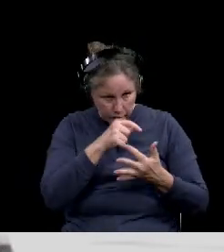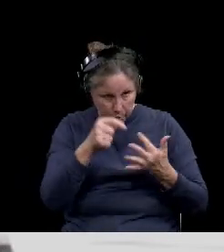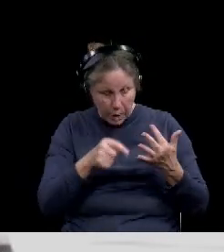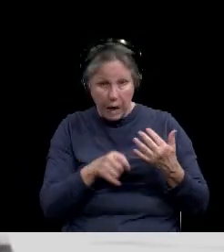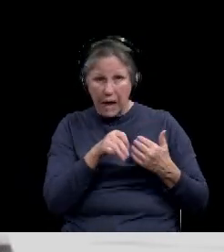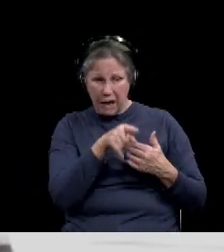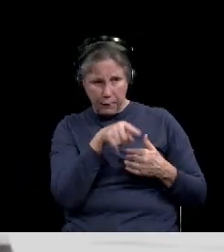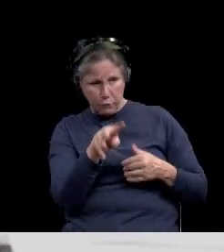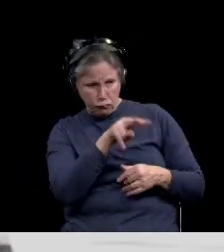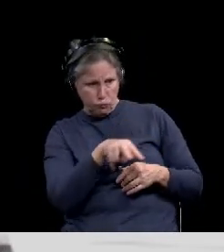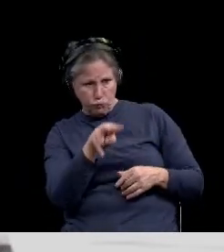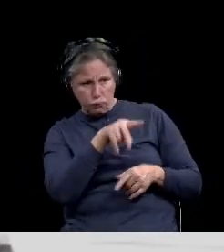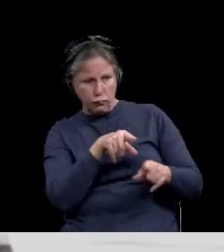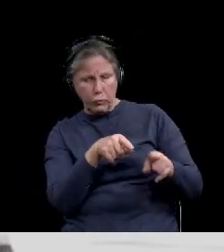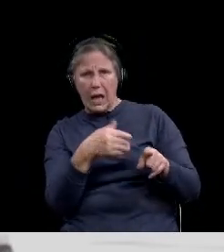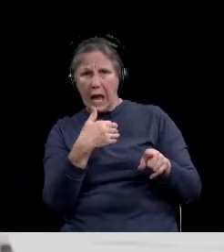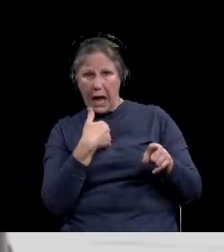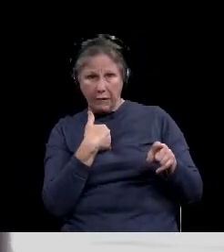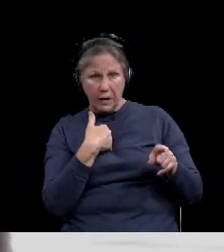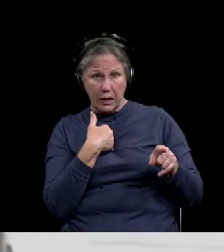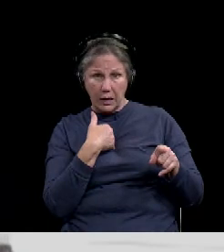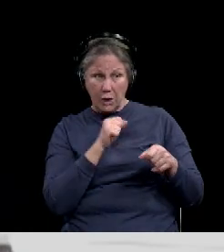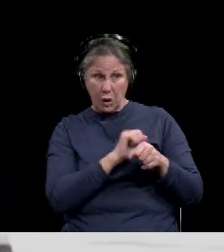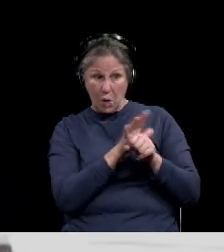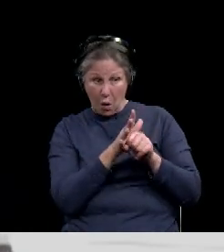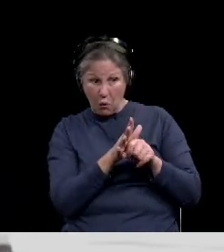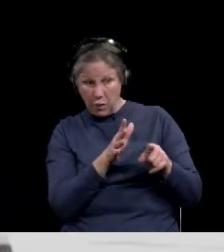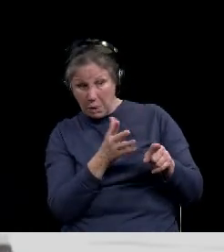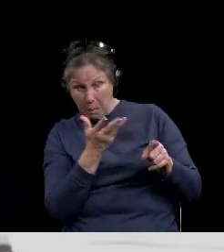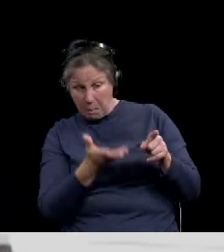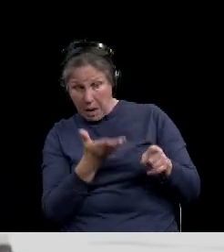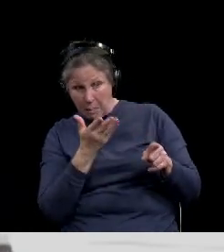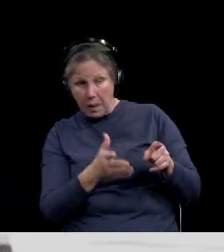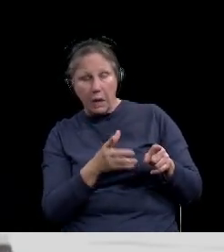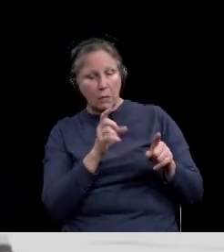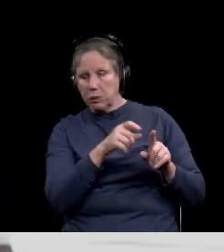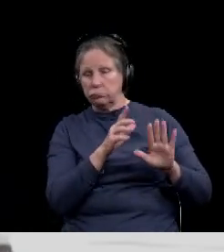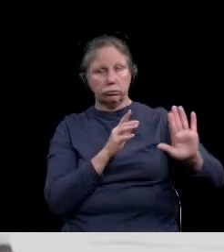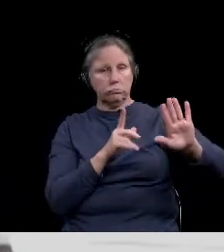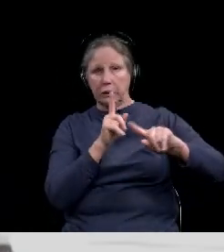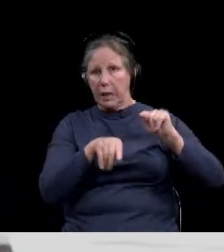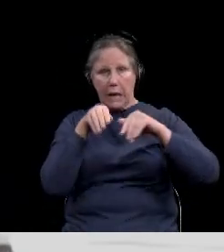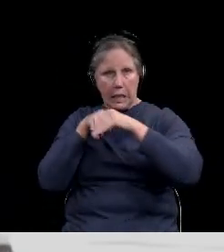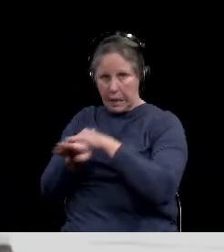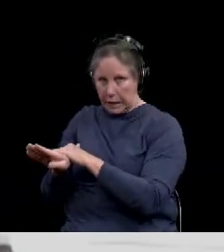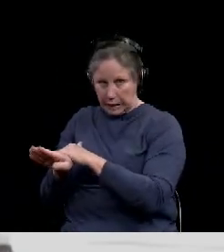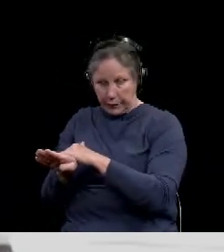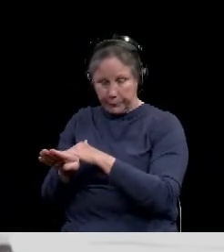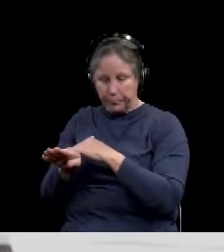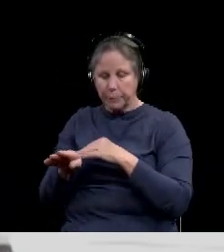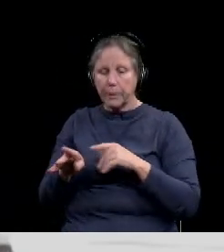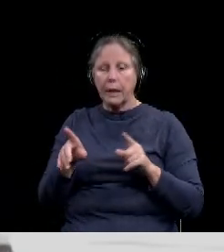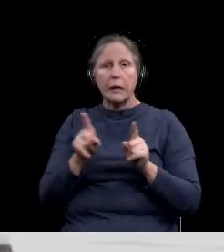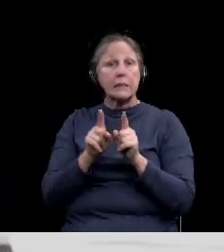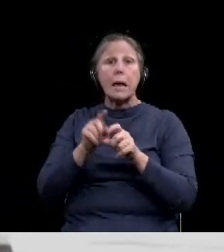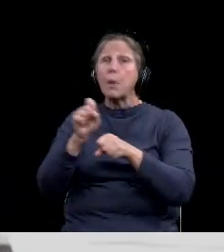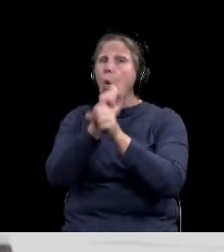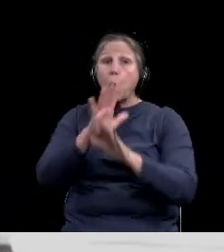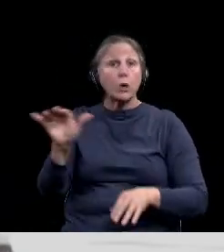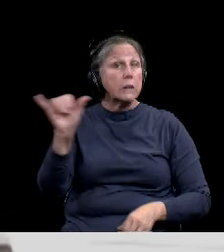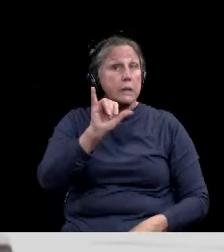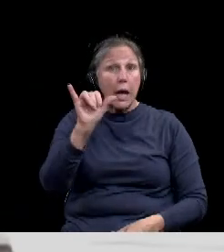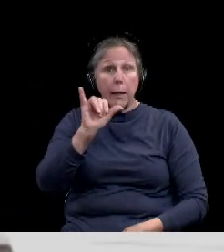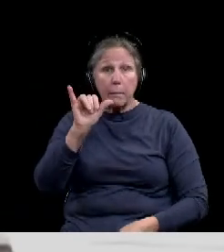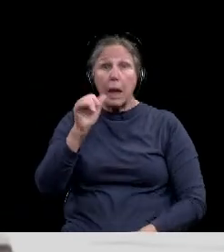who, um, who have symptoms that are consistent with what might be, uh, coronavirus. So as are our associates, each and every